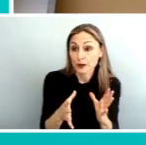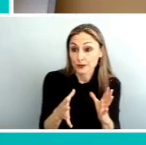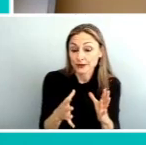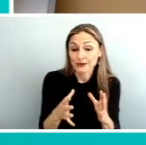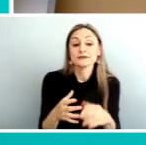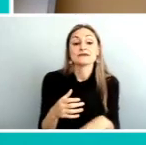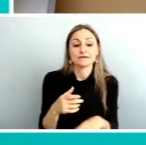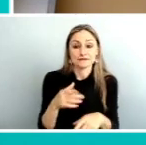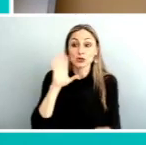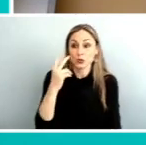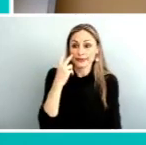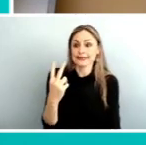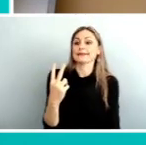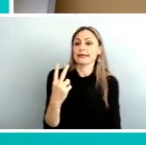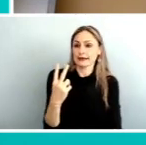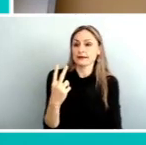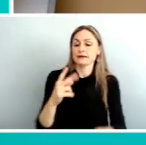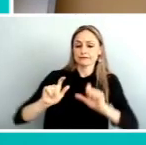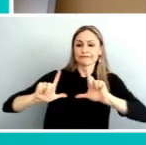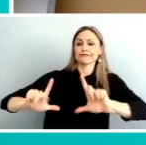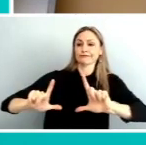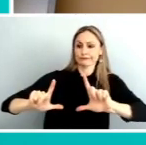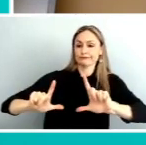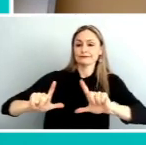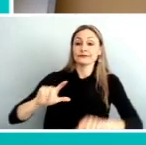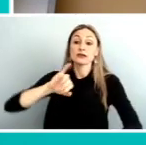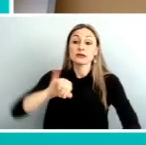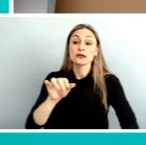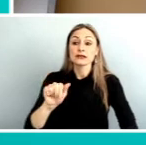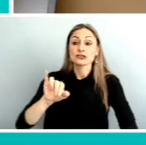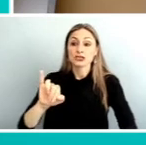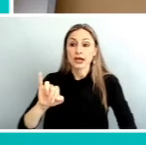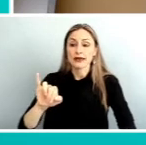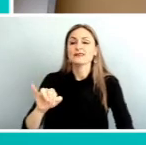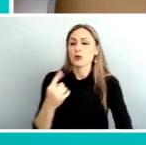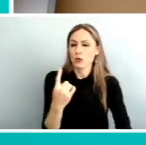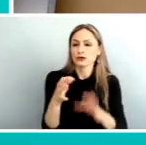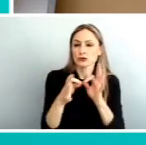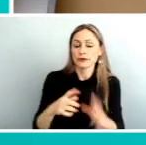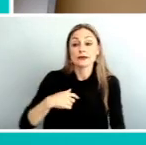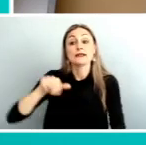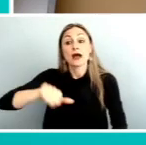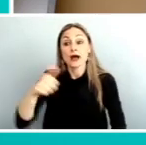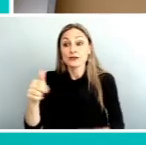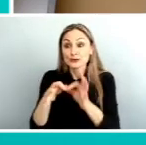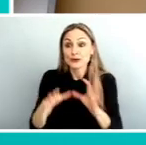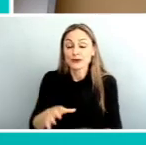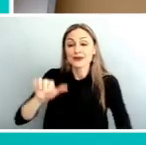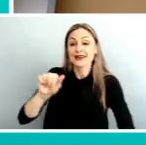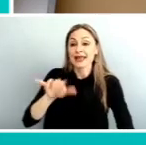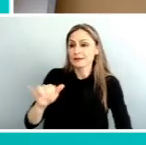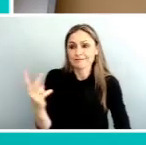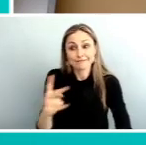you'll be seeing on the screen, Jay and Amy. They're great. I just want to